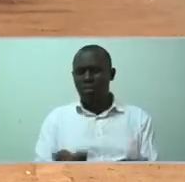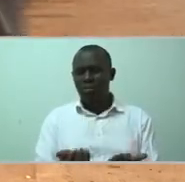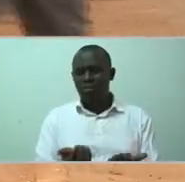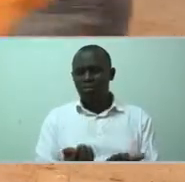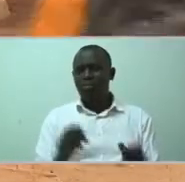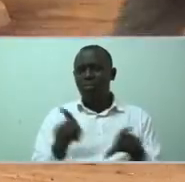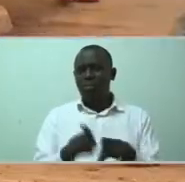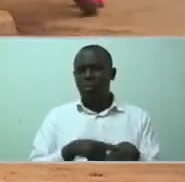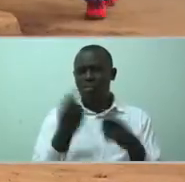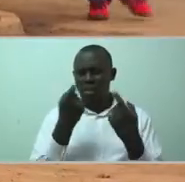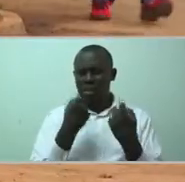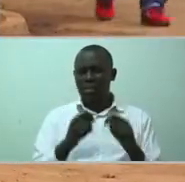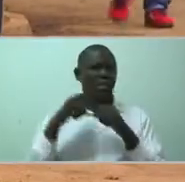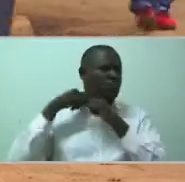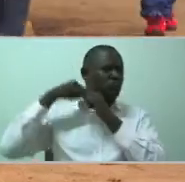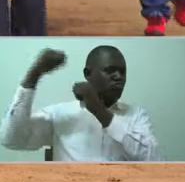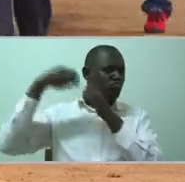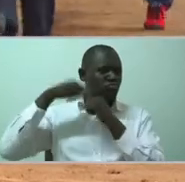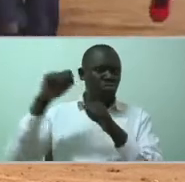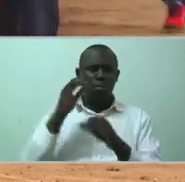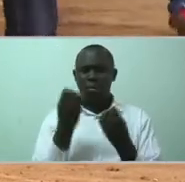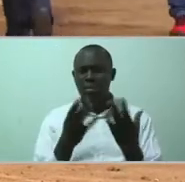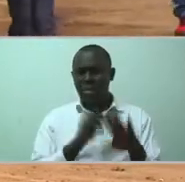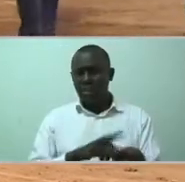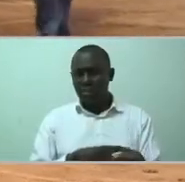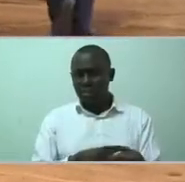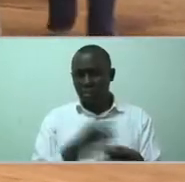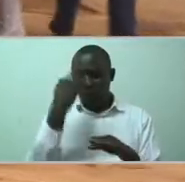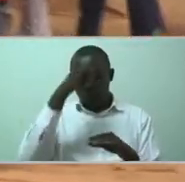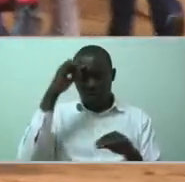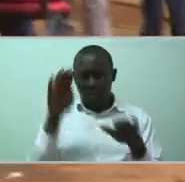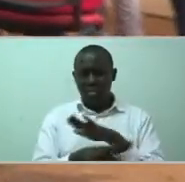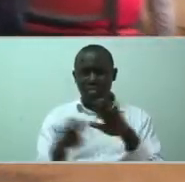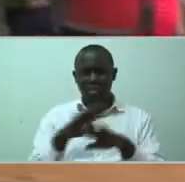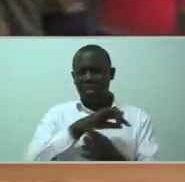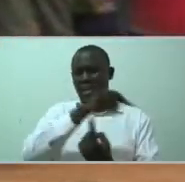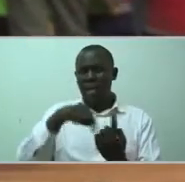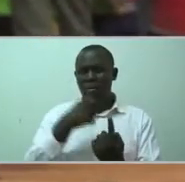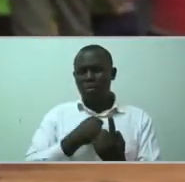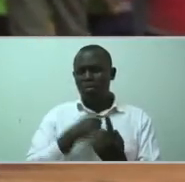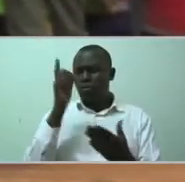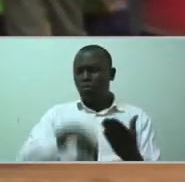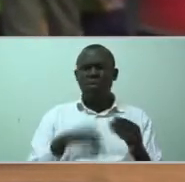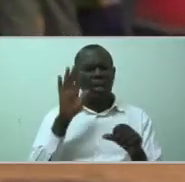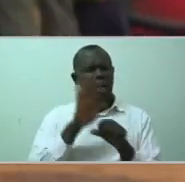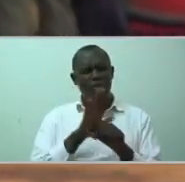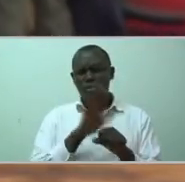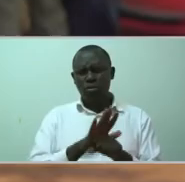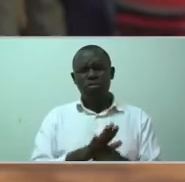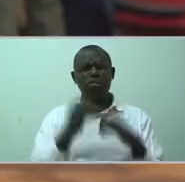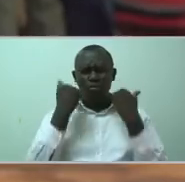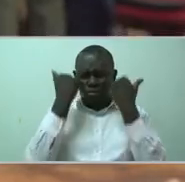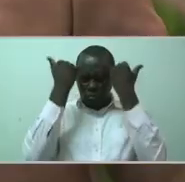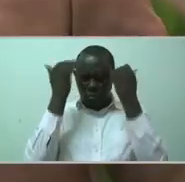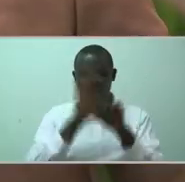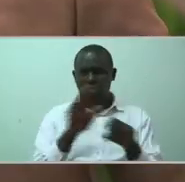I attempted suicide several times because everything around me was too much. It was overwhelming.